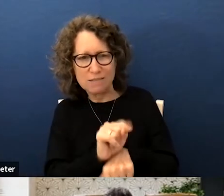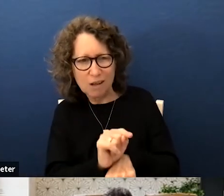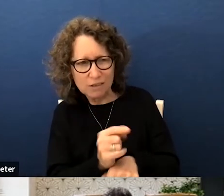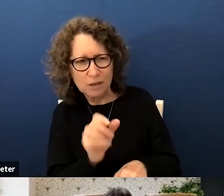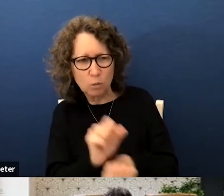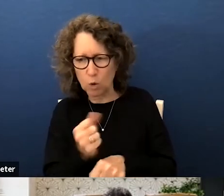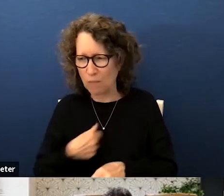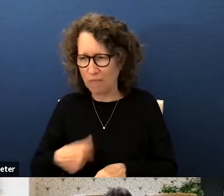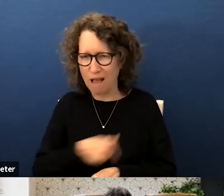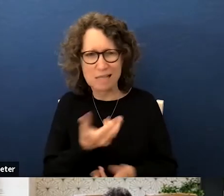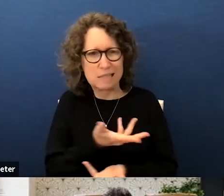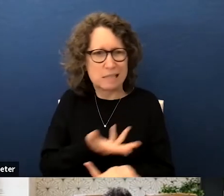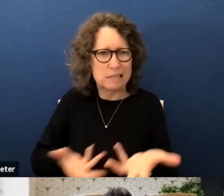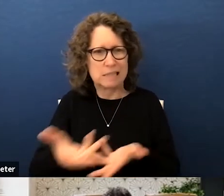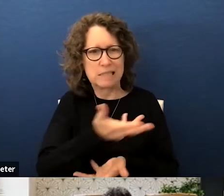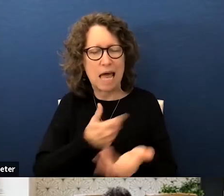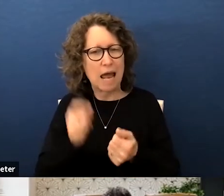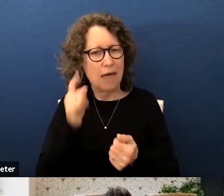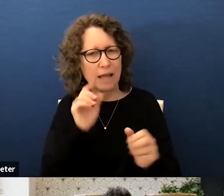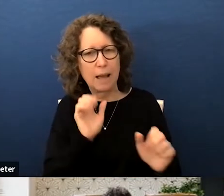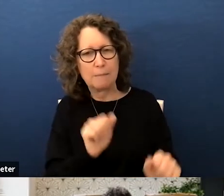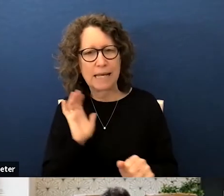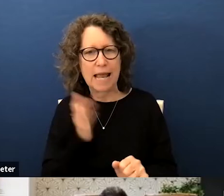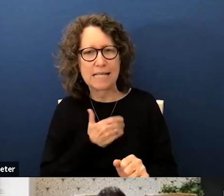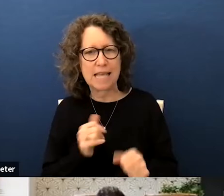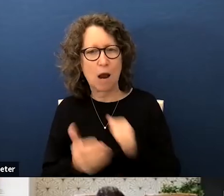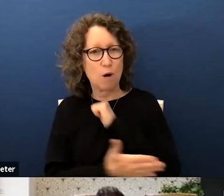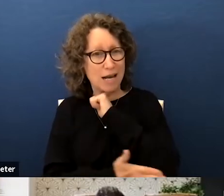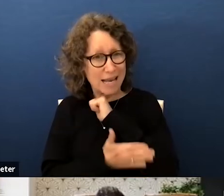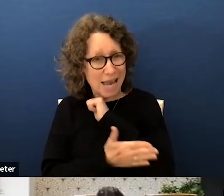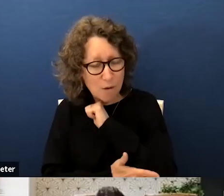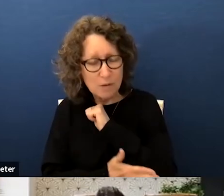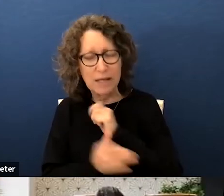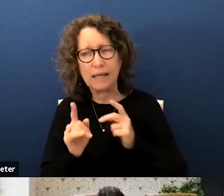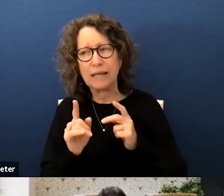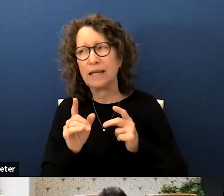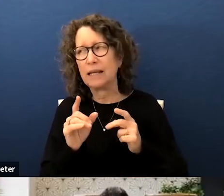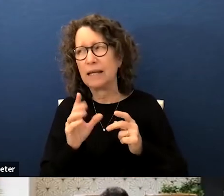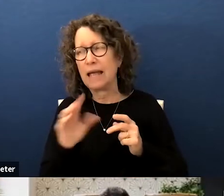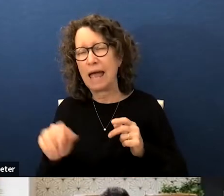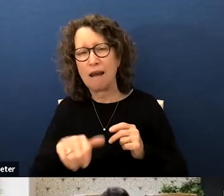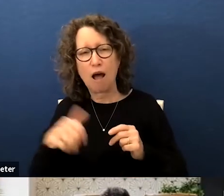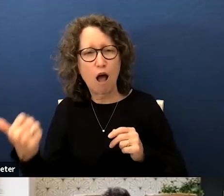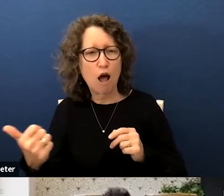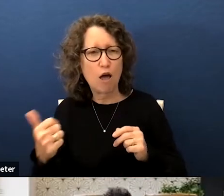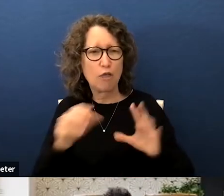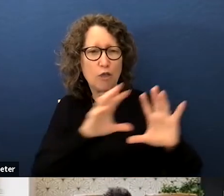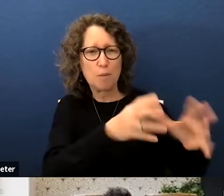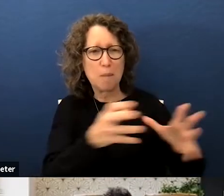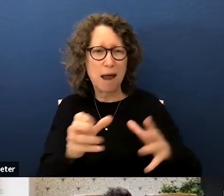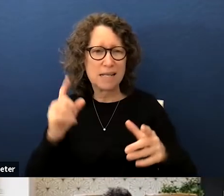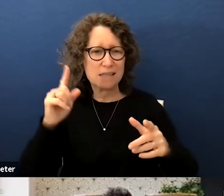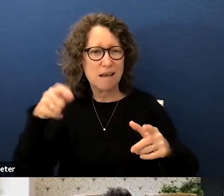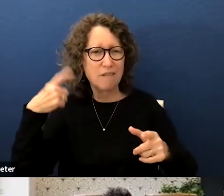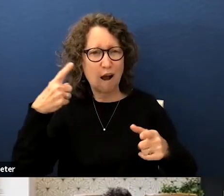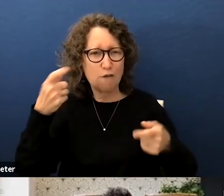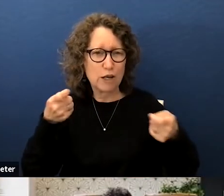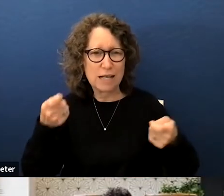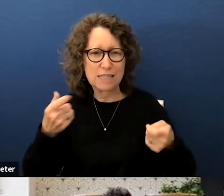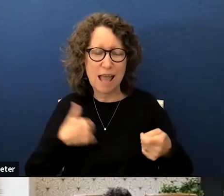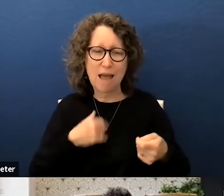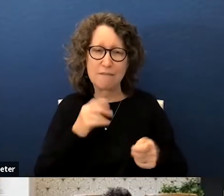with us and i do think the ability as our county has had and as other um bodies of governance have had where